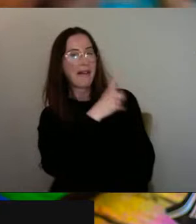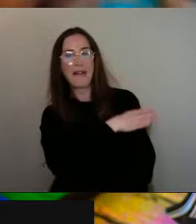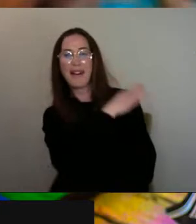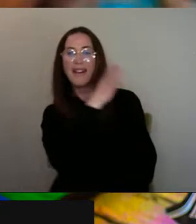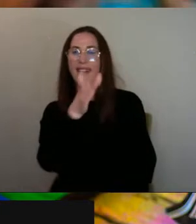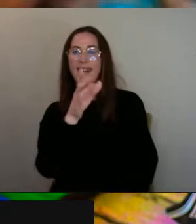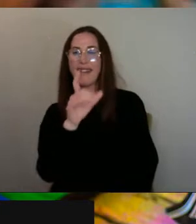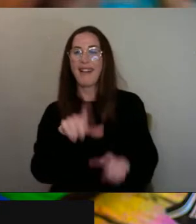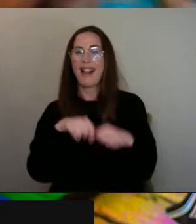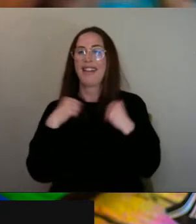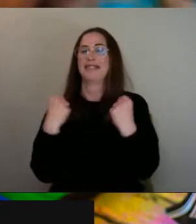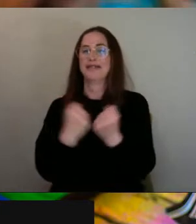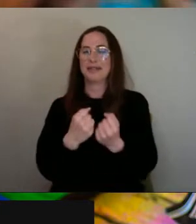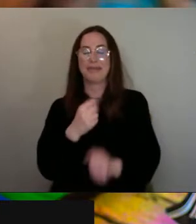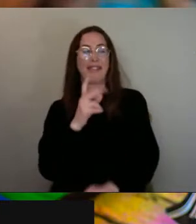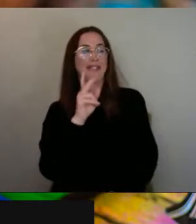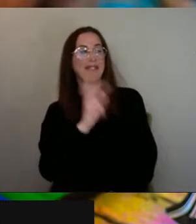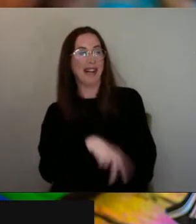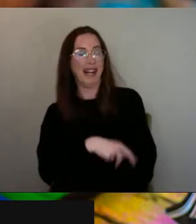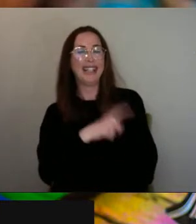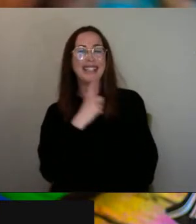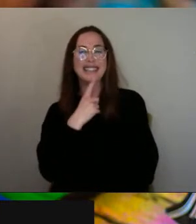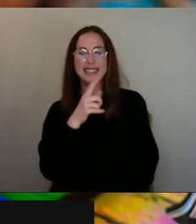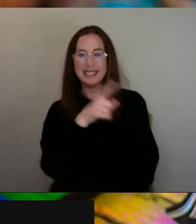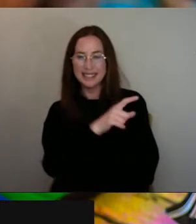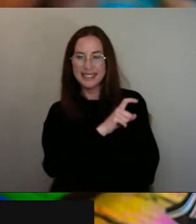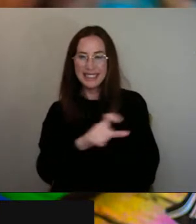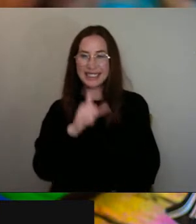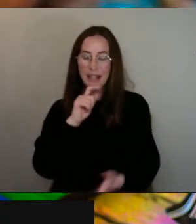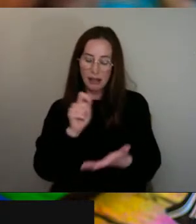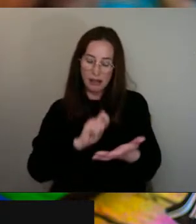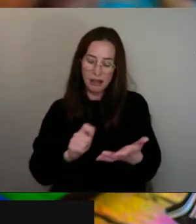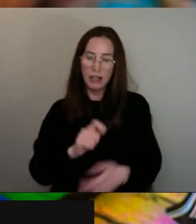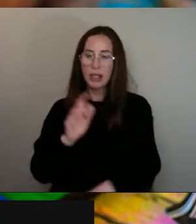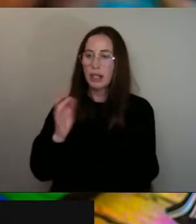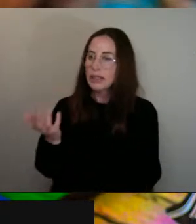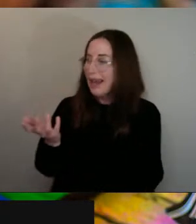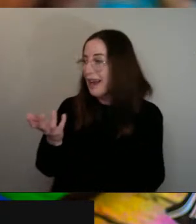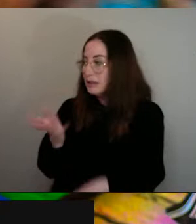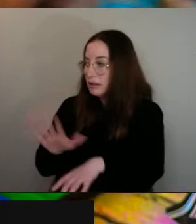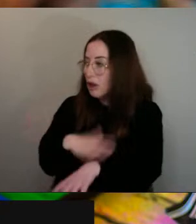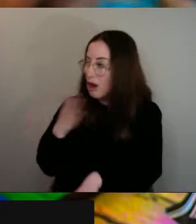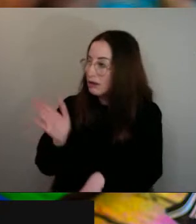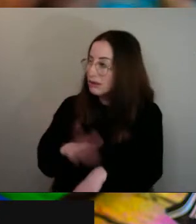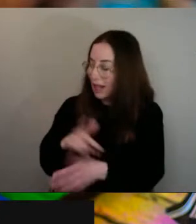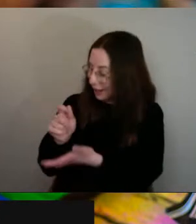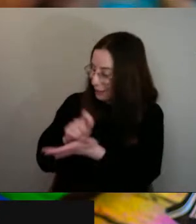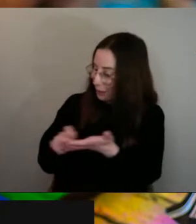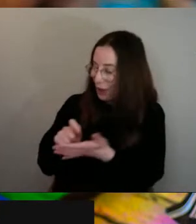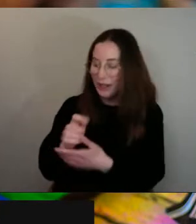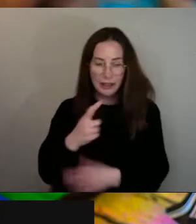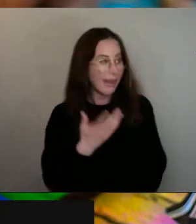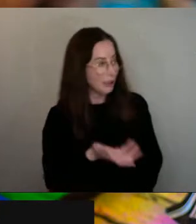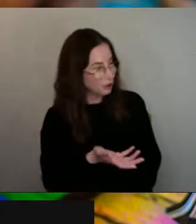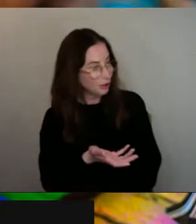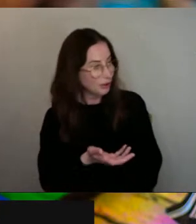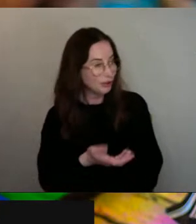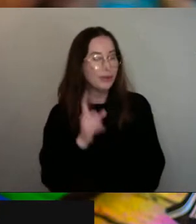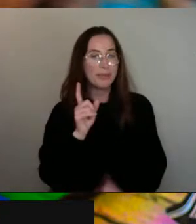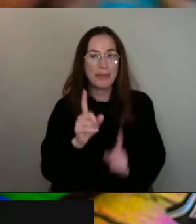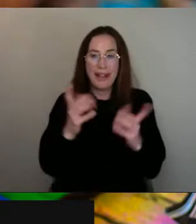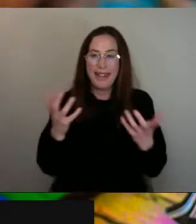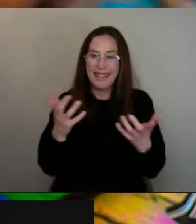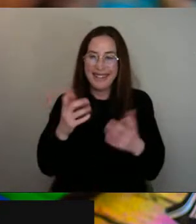class. And it was like, yeah, all right, then. So, you're still working on that piece? You're like, yeah, it's just taking a long time. I was like, yeah, they do, don't they? But,